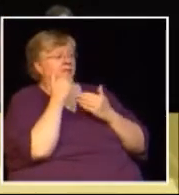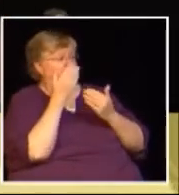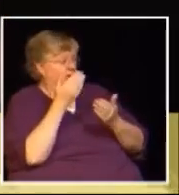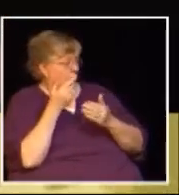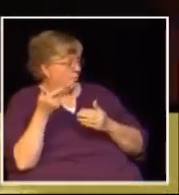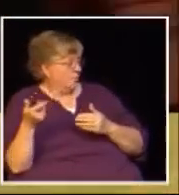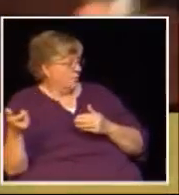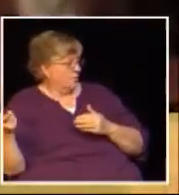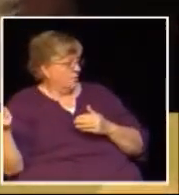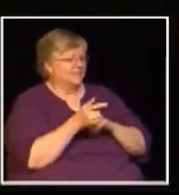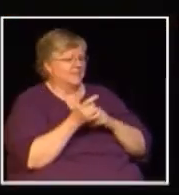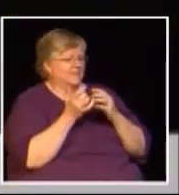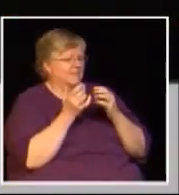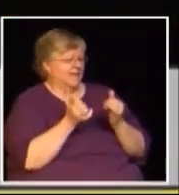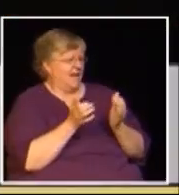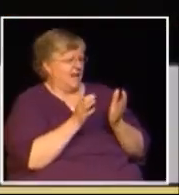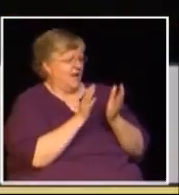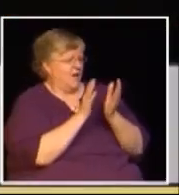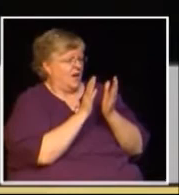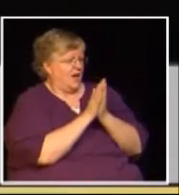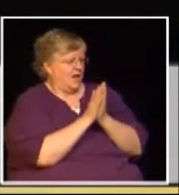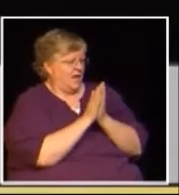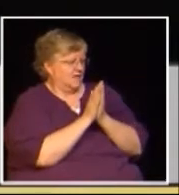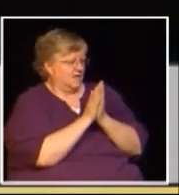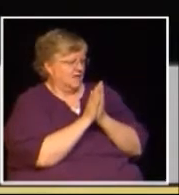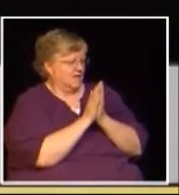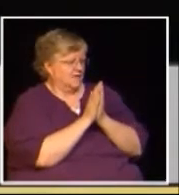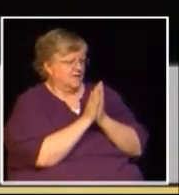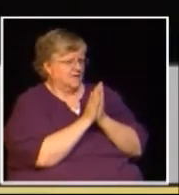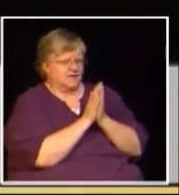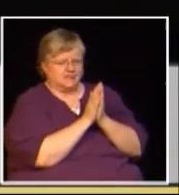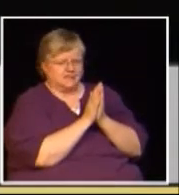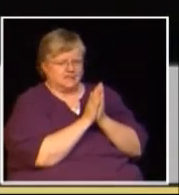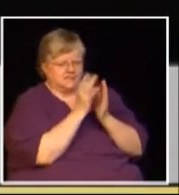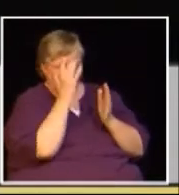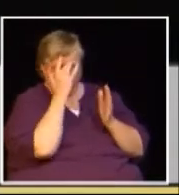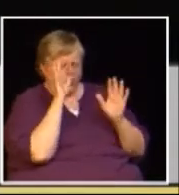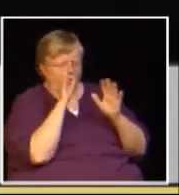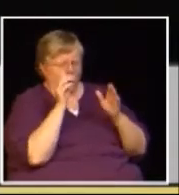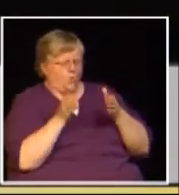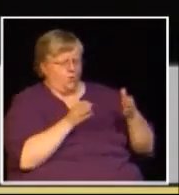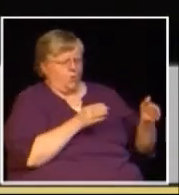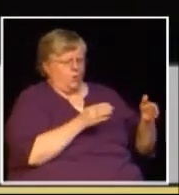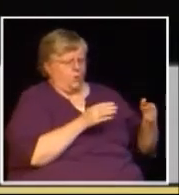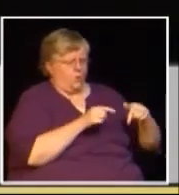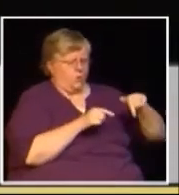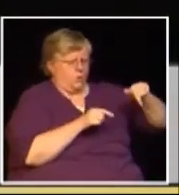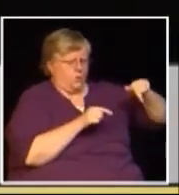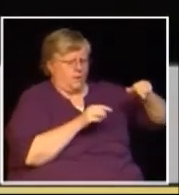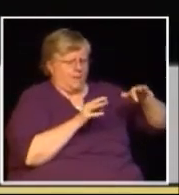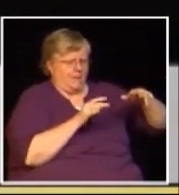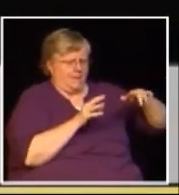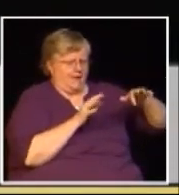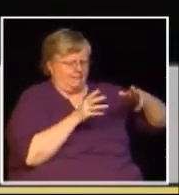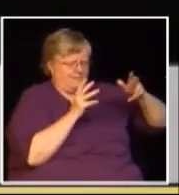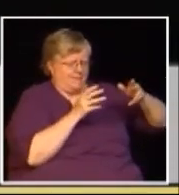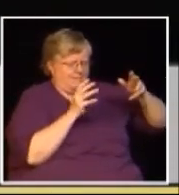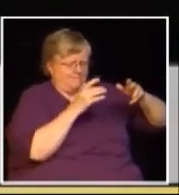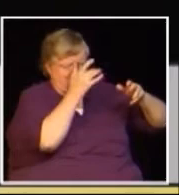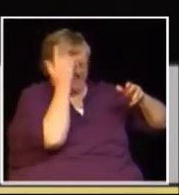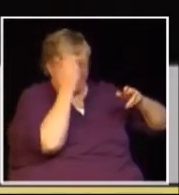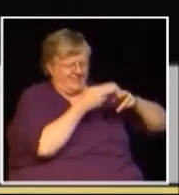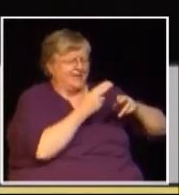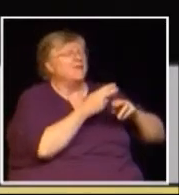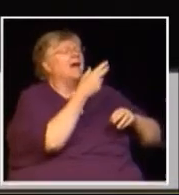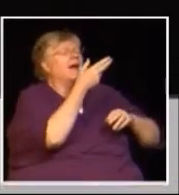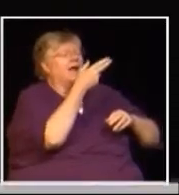thank you I got it so I now ask that the Smart Tax sorry not Smart Tax Alliance